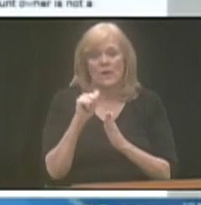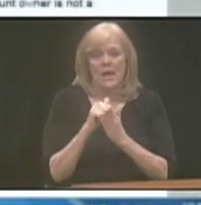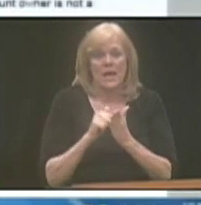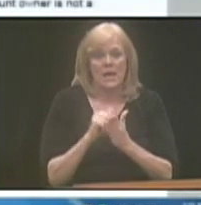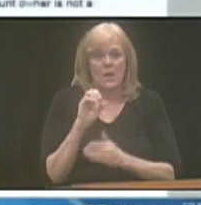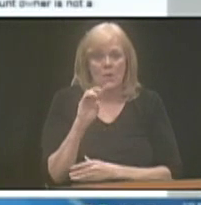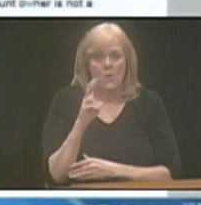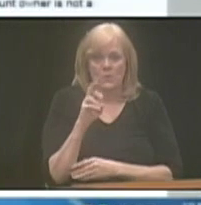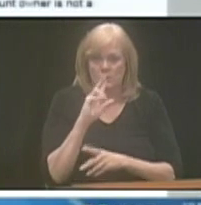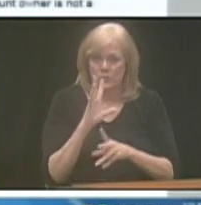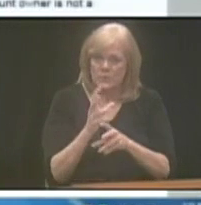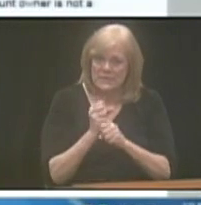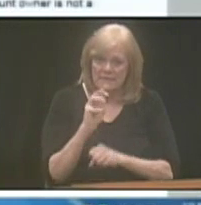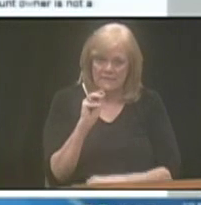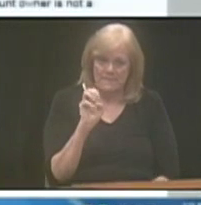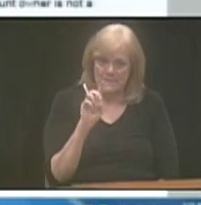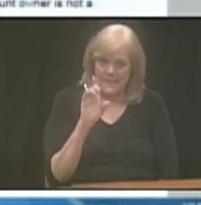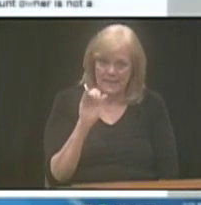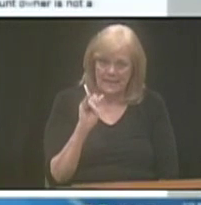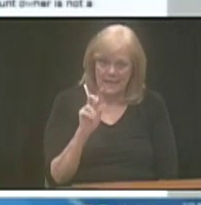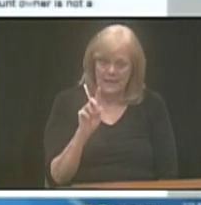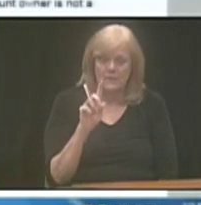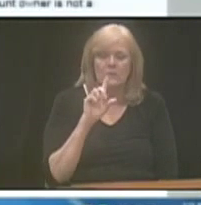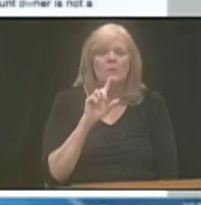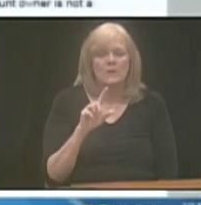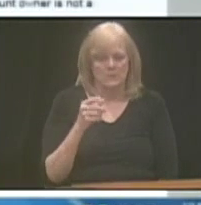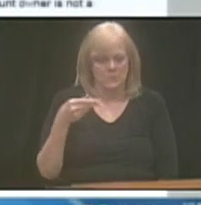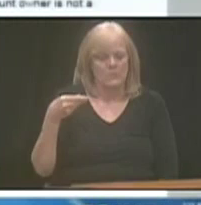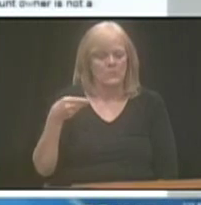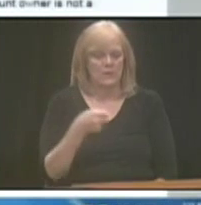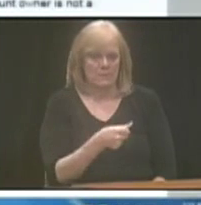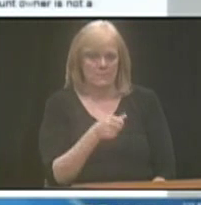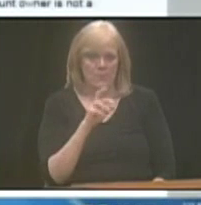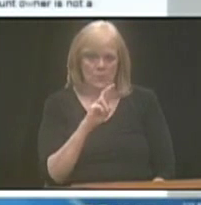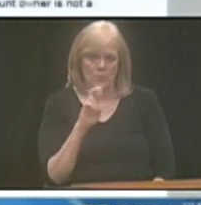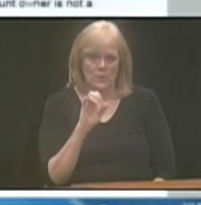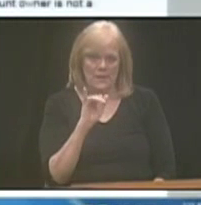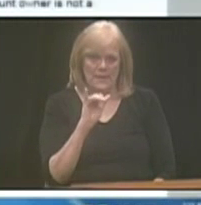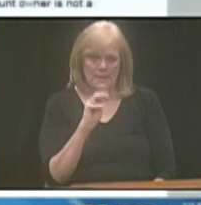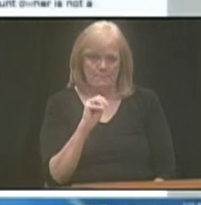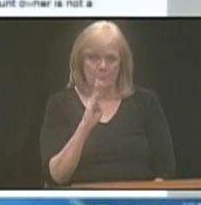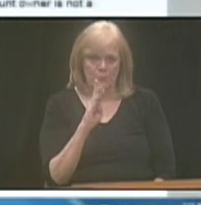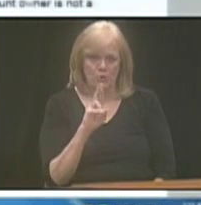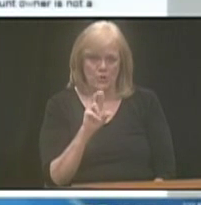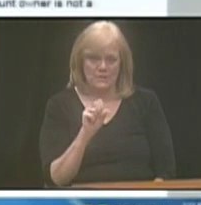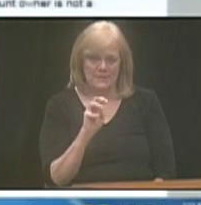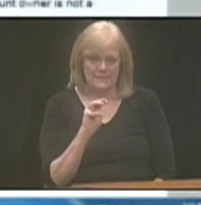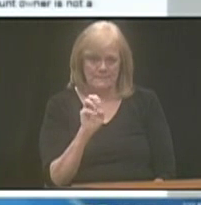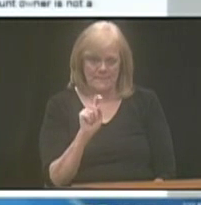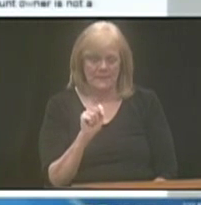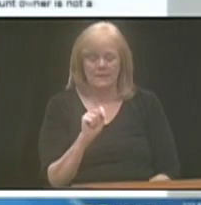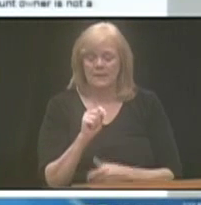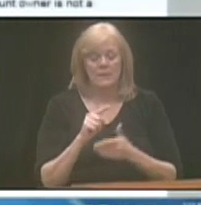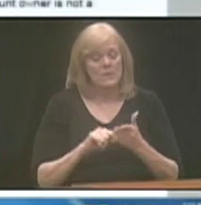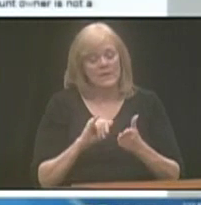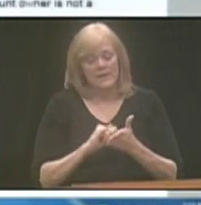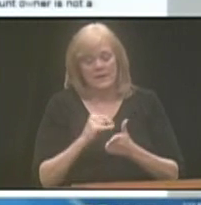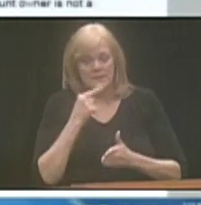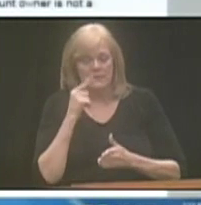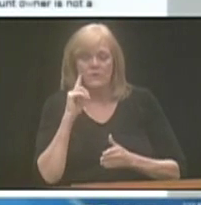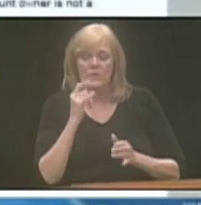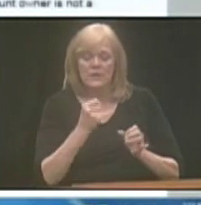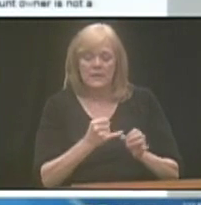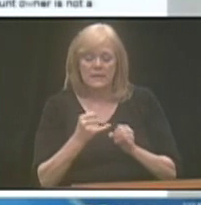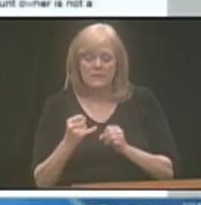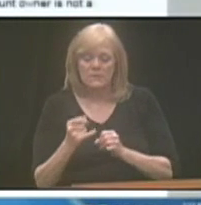account owners who receive Medicaid, there is a reimbursement clause in the federal act. And what that states is that for